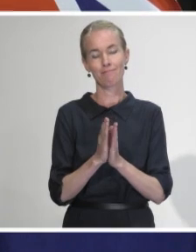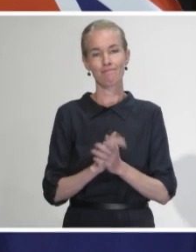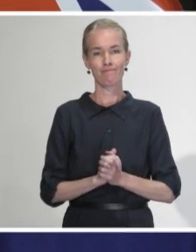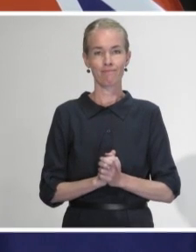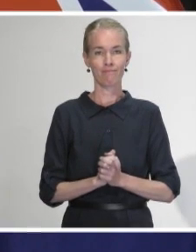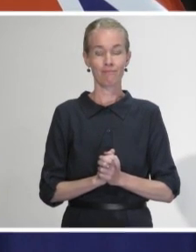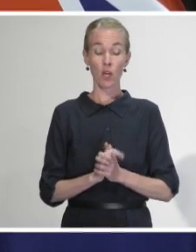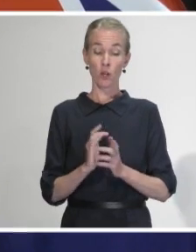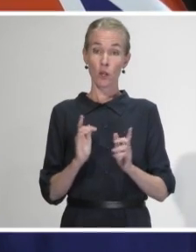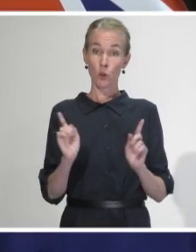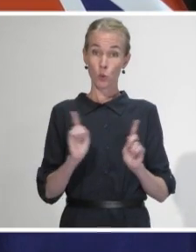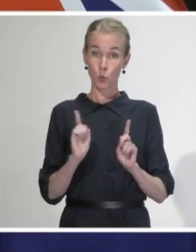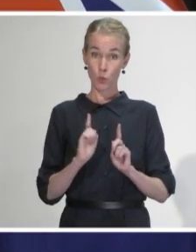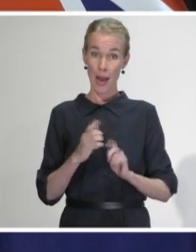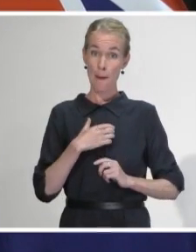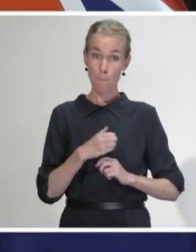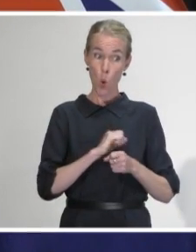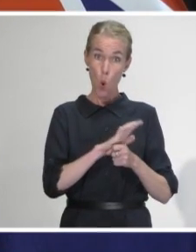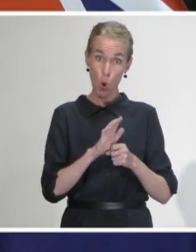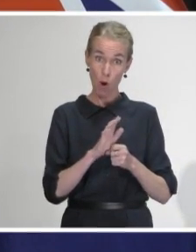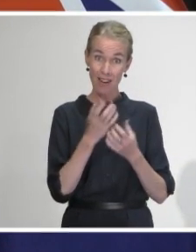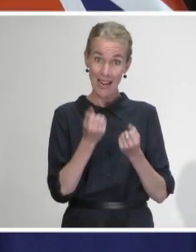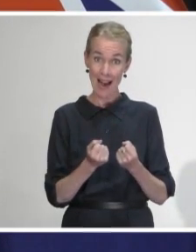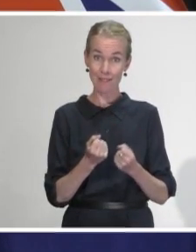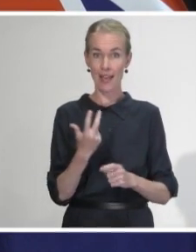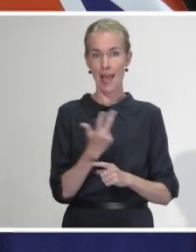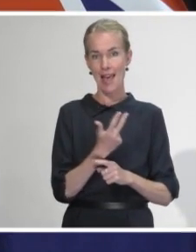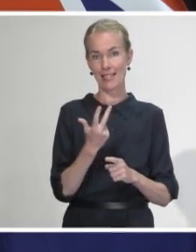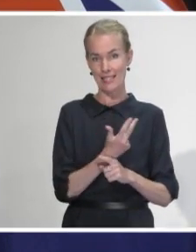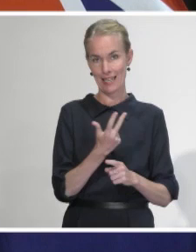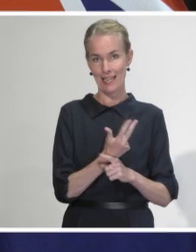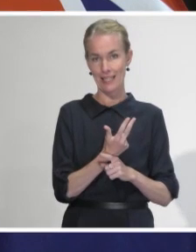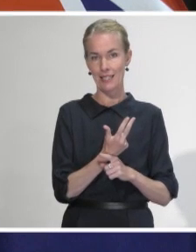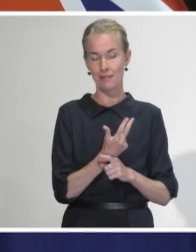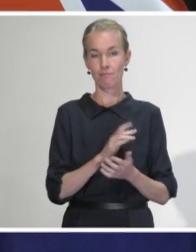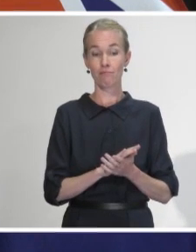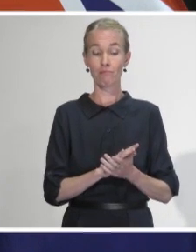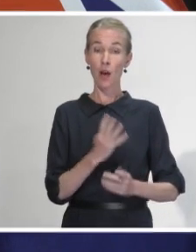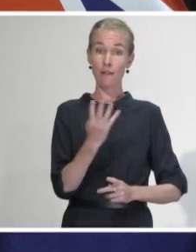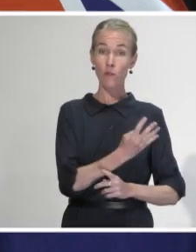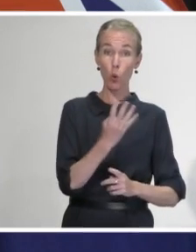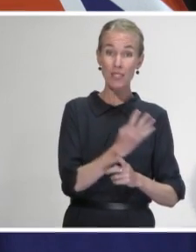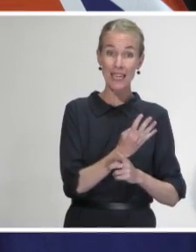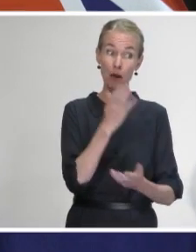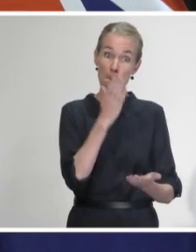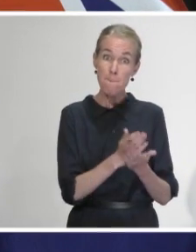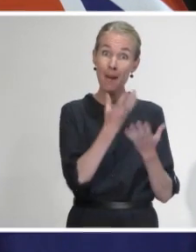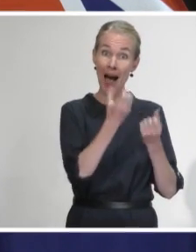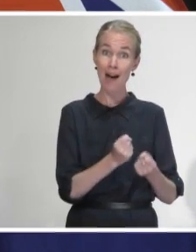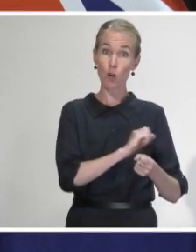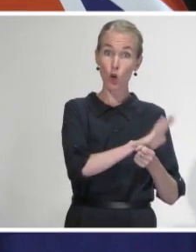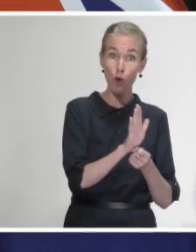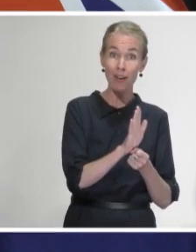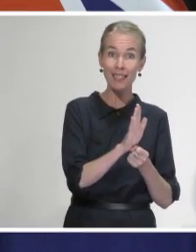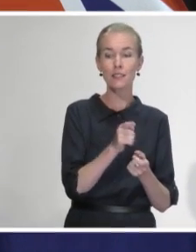So today we have 18 new cases of COVID-19 to report. This comprises 14 new confirmed cases and